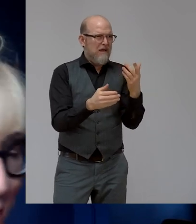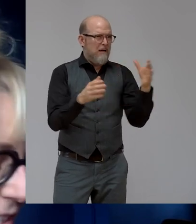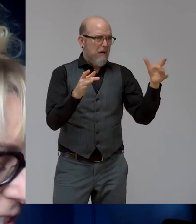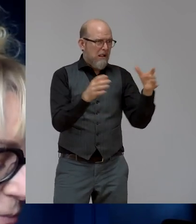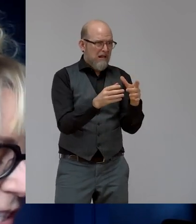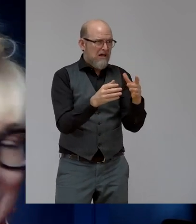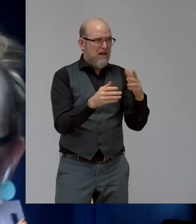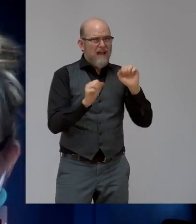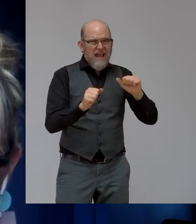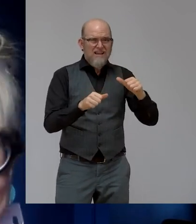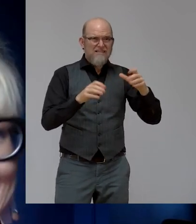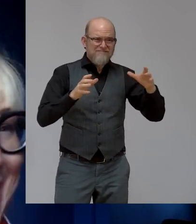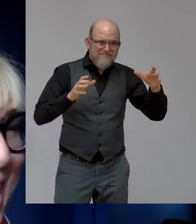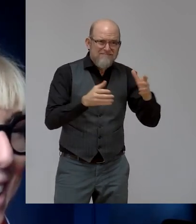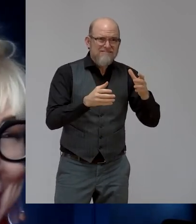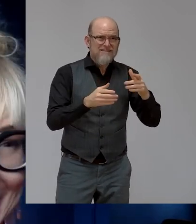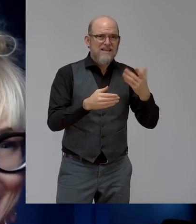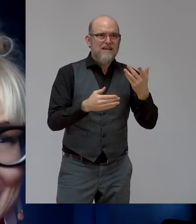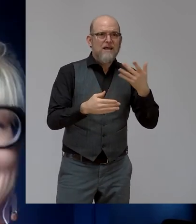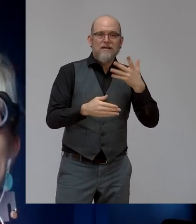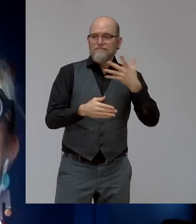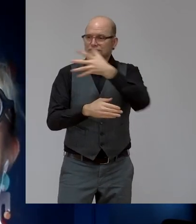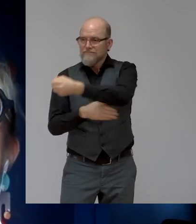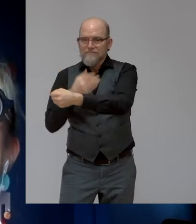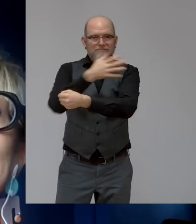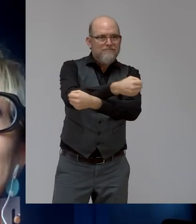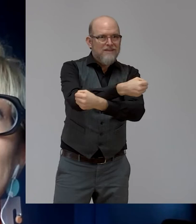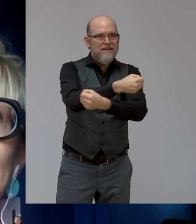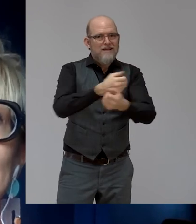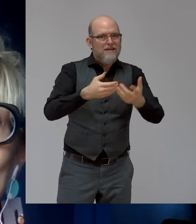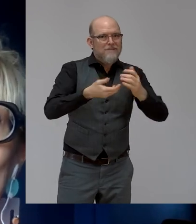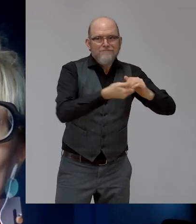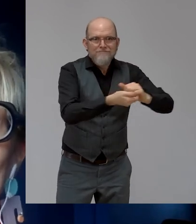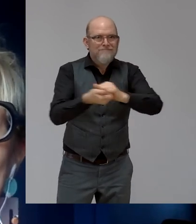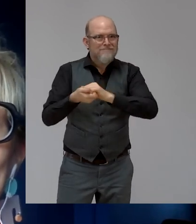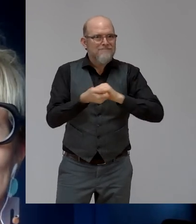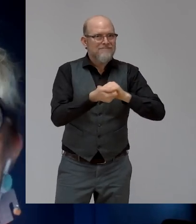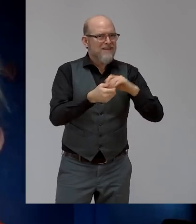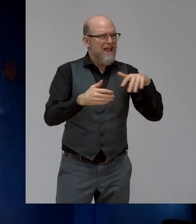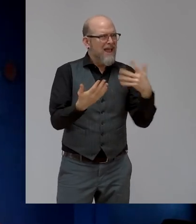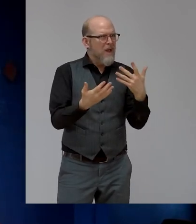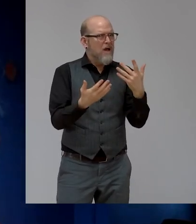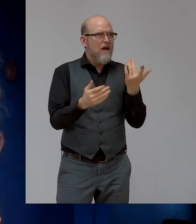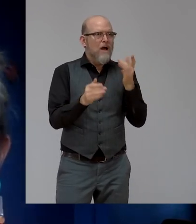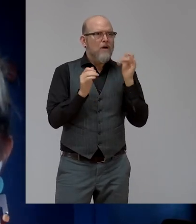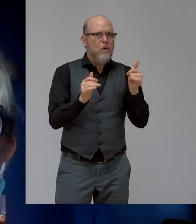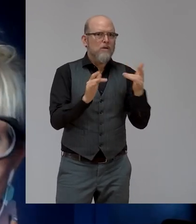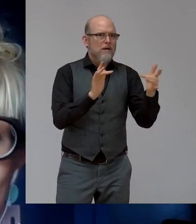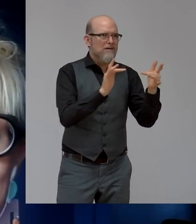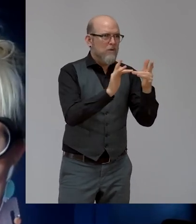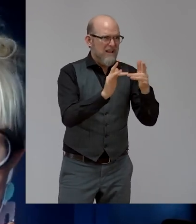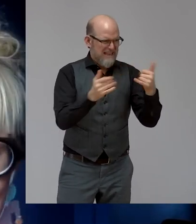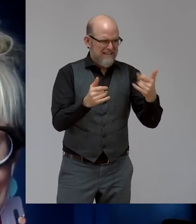intersectionality and interdependency and interconnectedness. Can I ask each of you and end on the positive one?